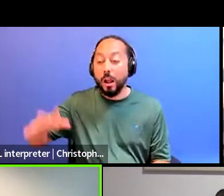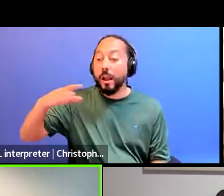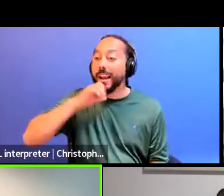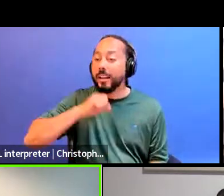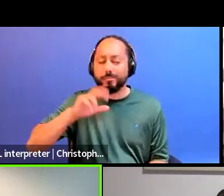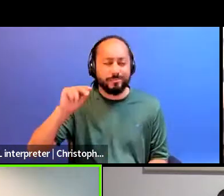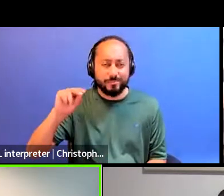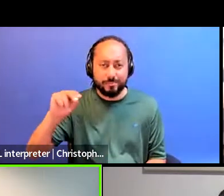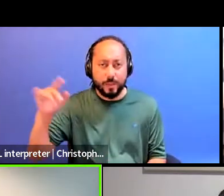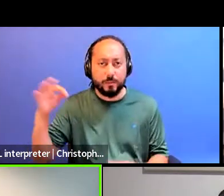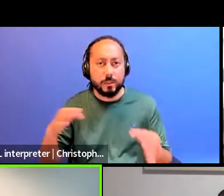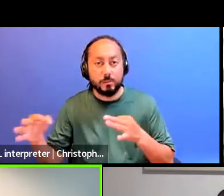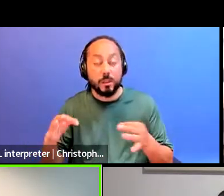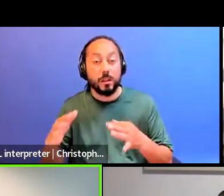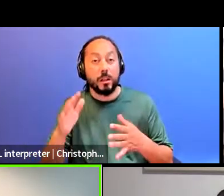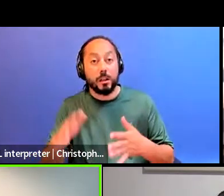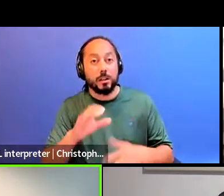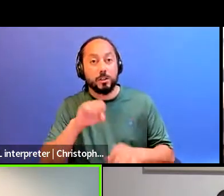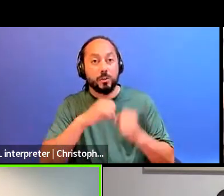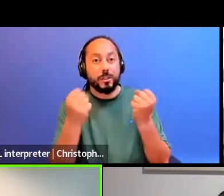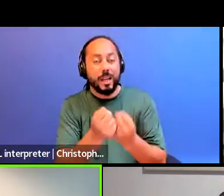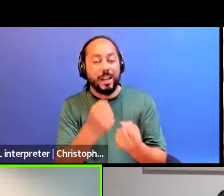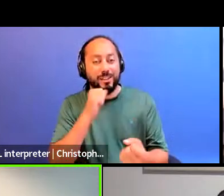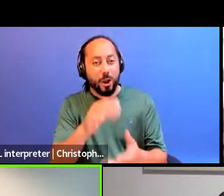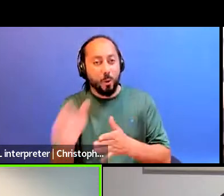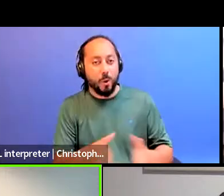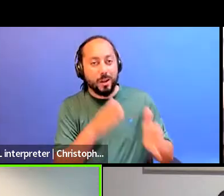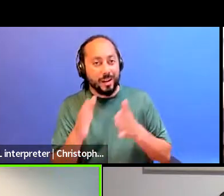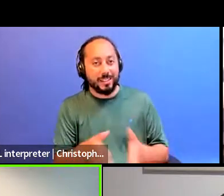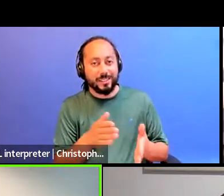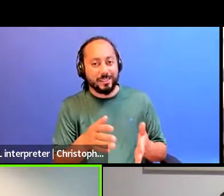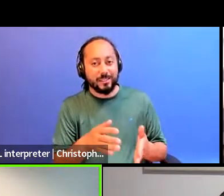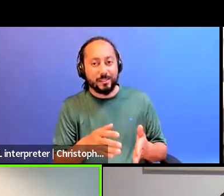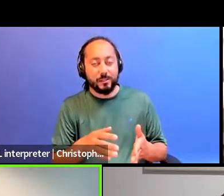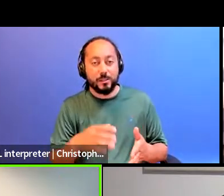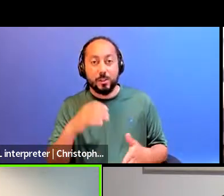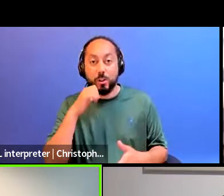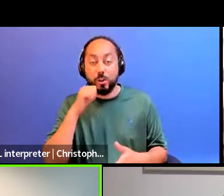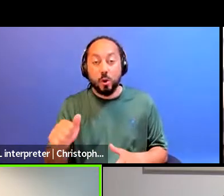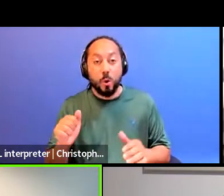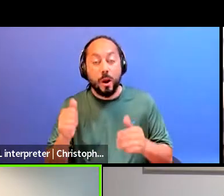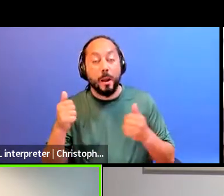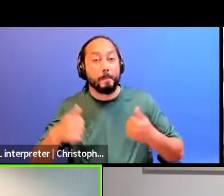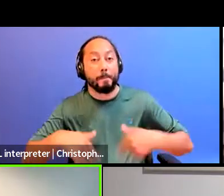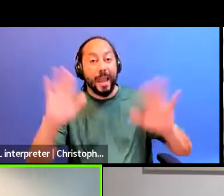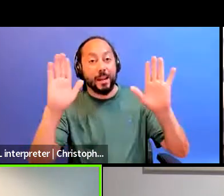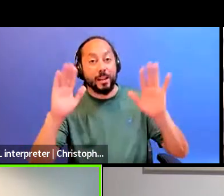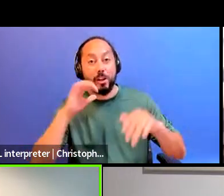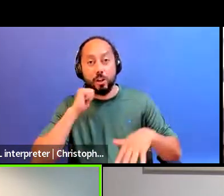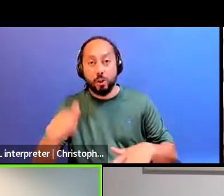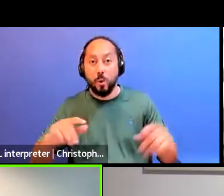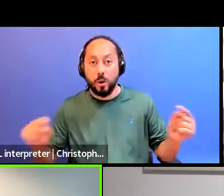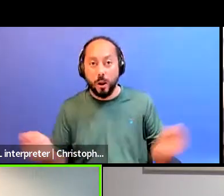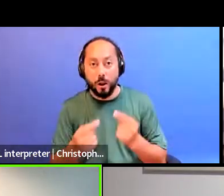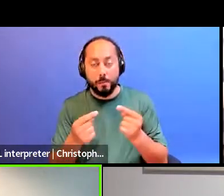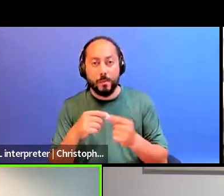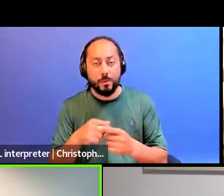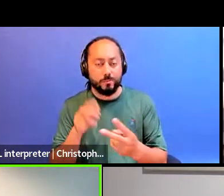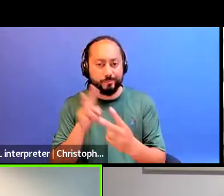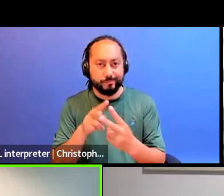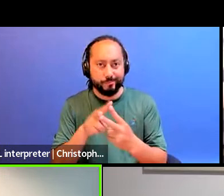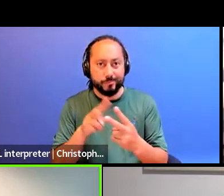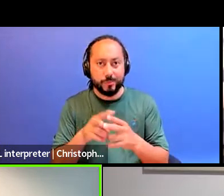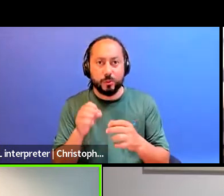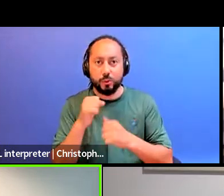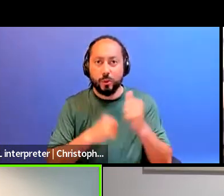society that's not organized that way. The idea of don't abandon and don't harm, that's two of the fundamental structures of how Toronto works, right? We